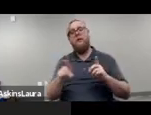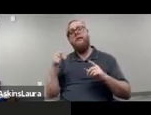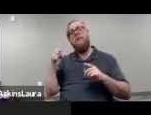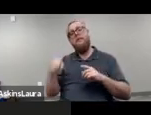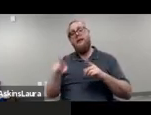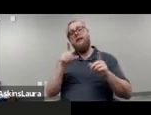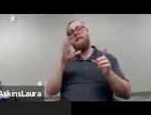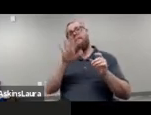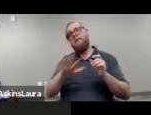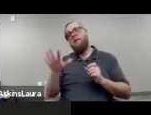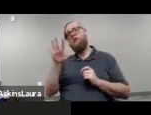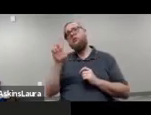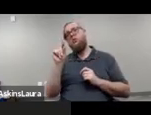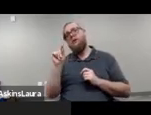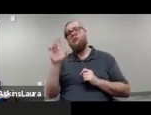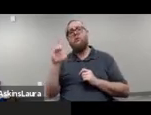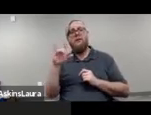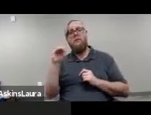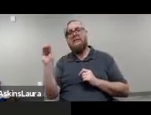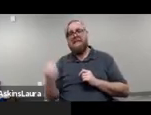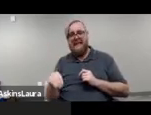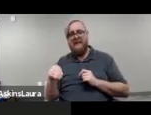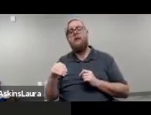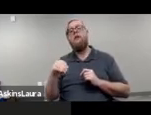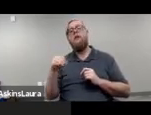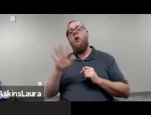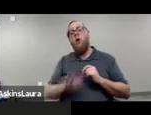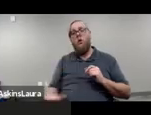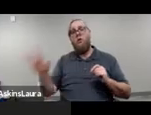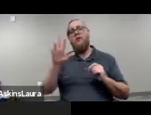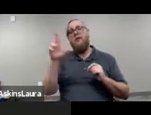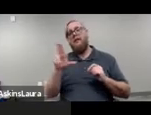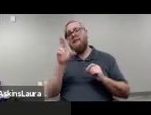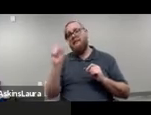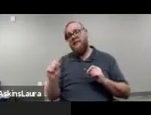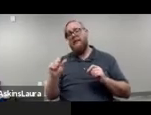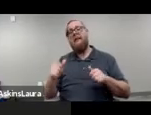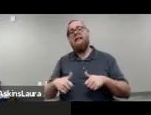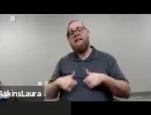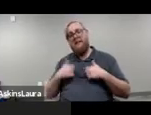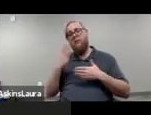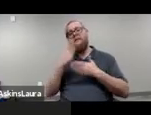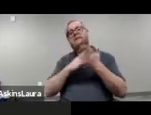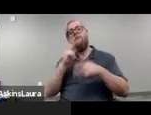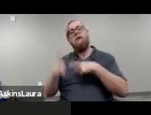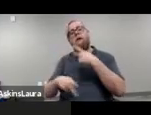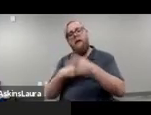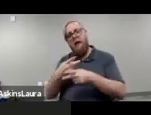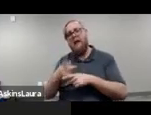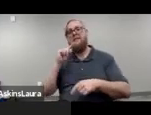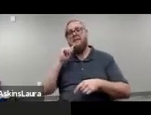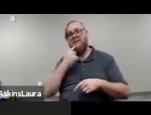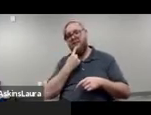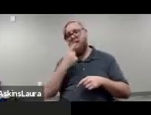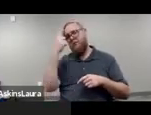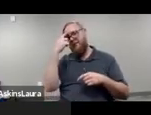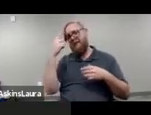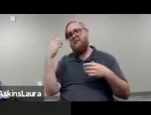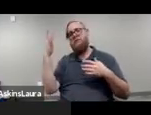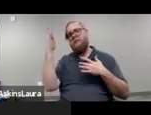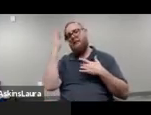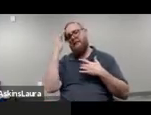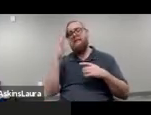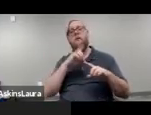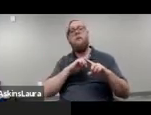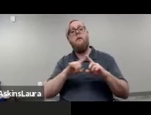20 to 25 percent of all homeless populations in the United States, live with some form of severe mental illness. So if we